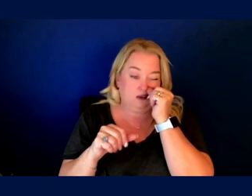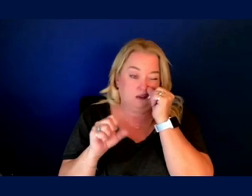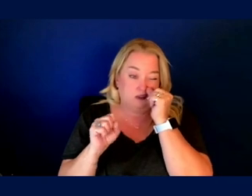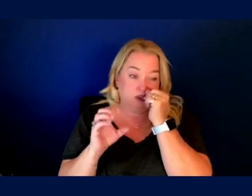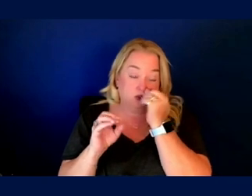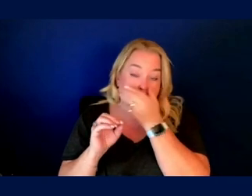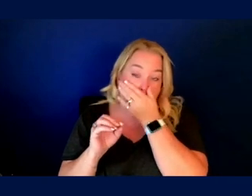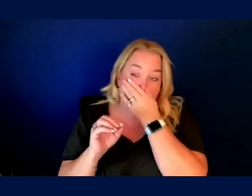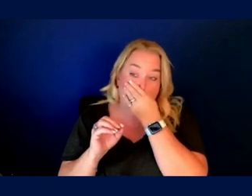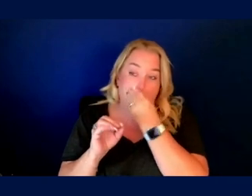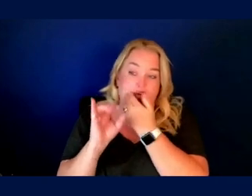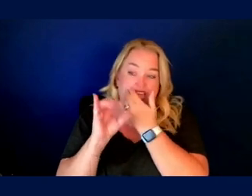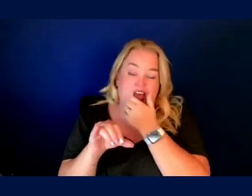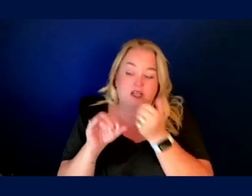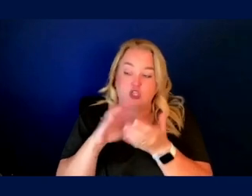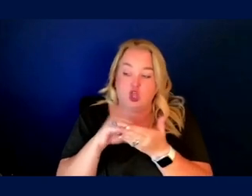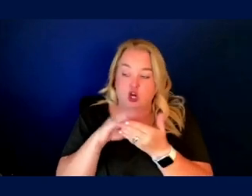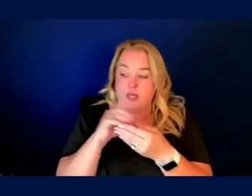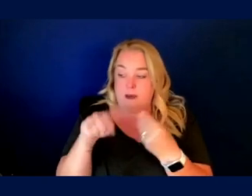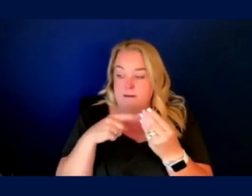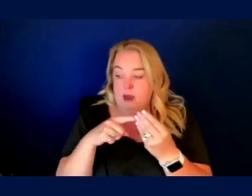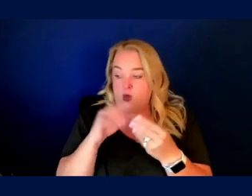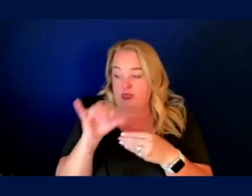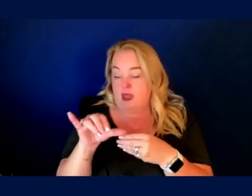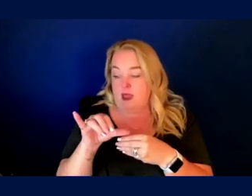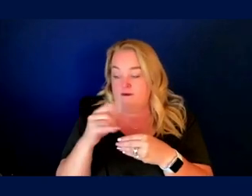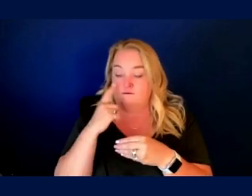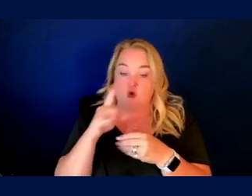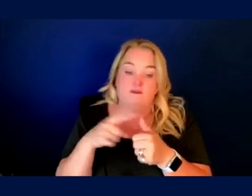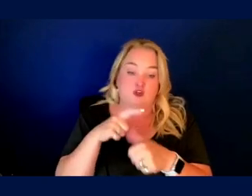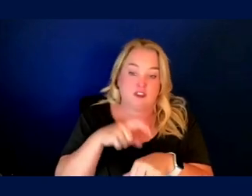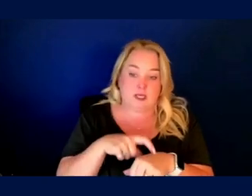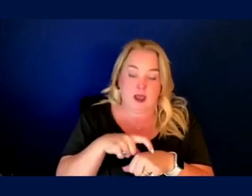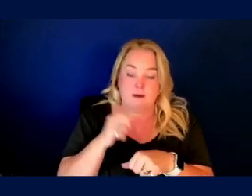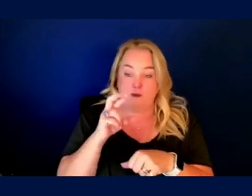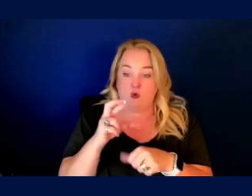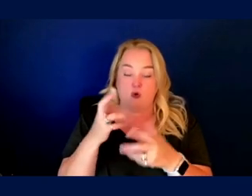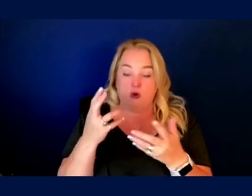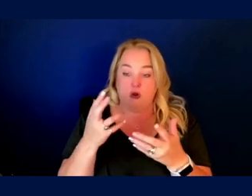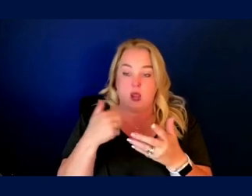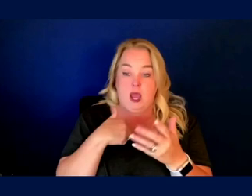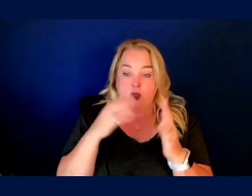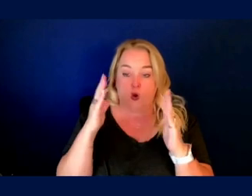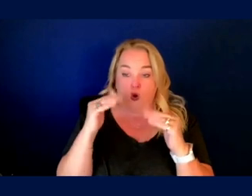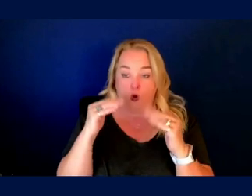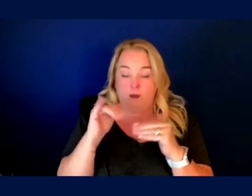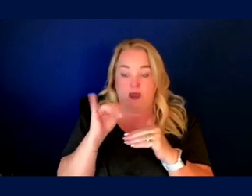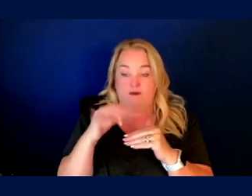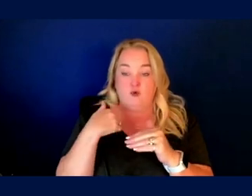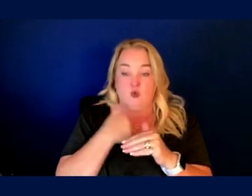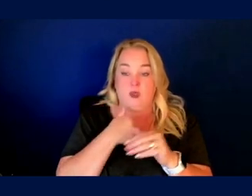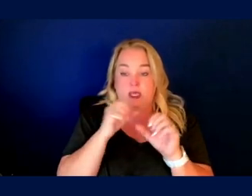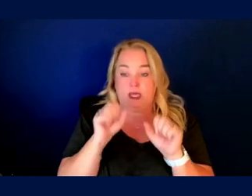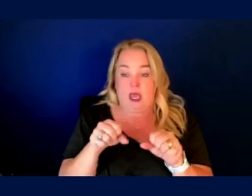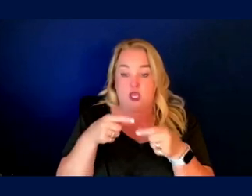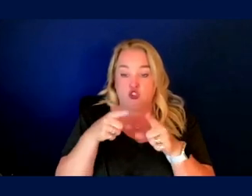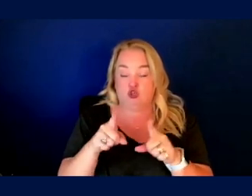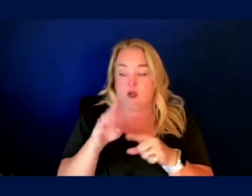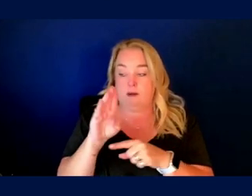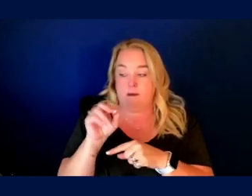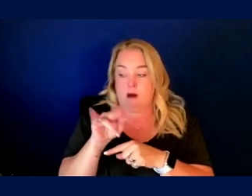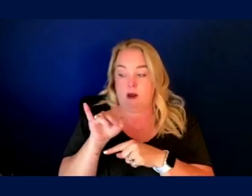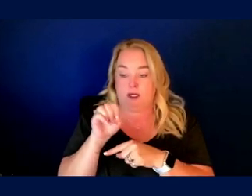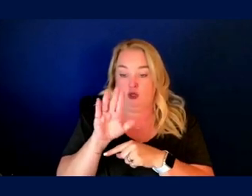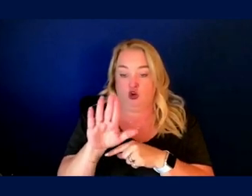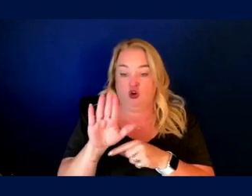learning about this for the first time or getting a lot of language. I hope if there's bandwidth during Bonnie's time to speak, if there